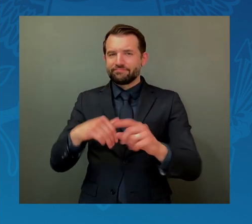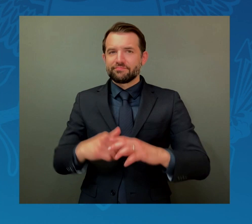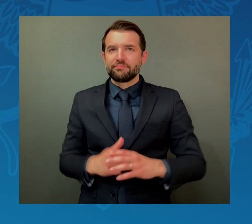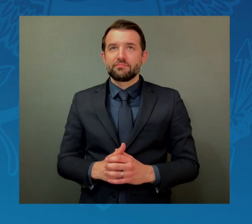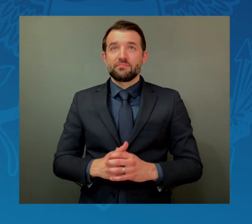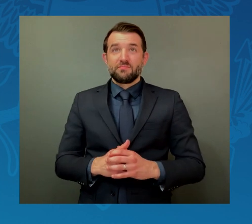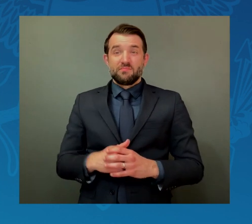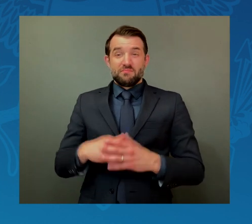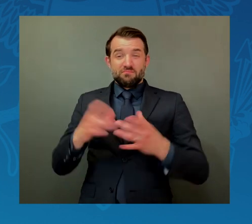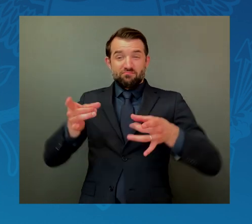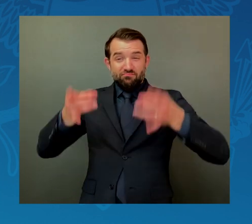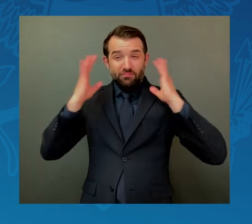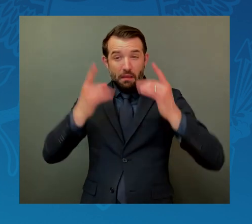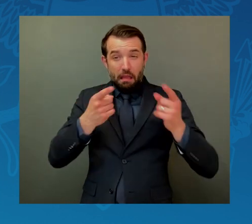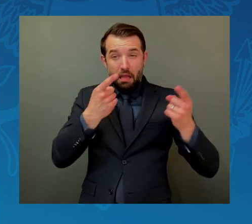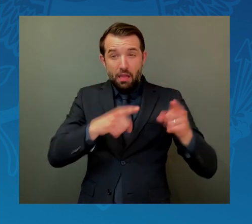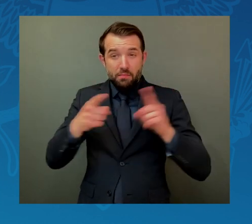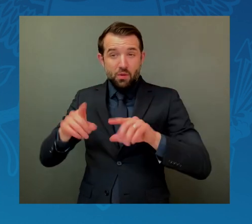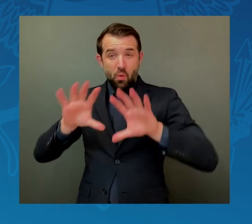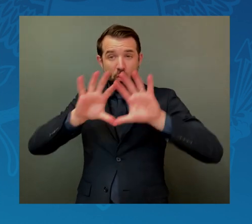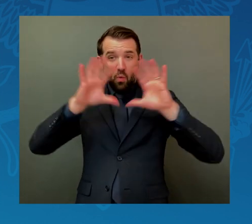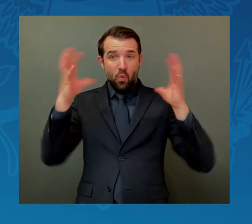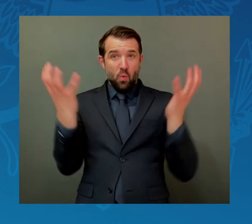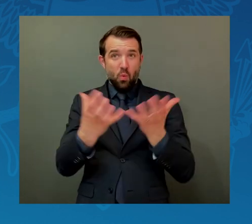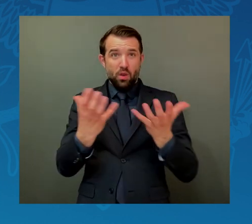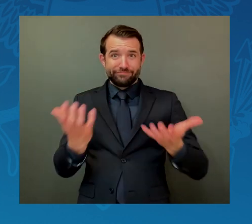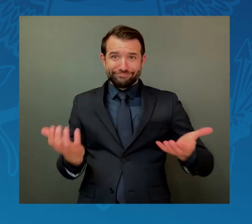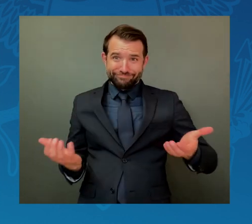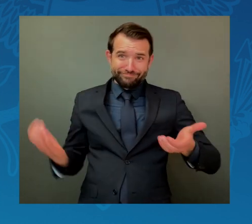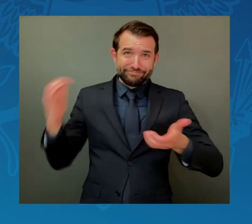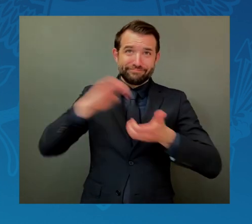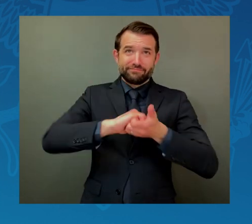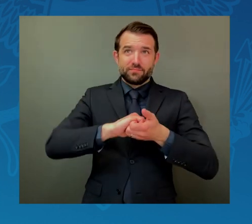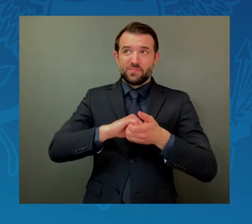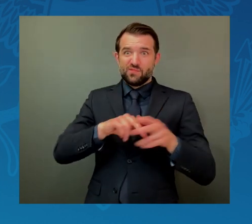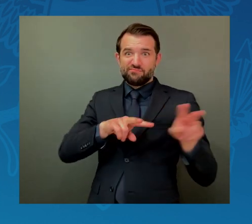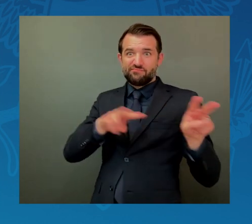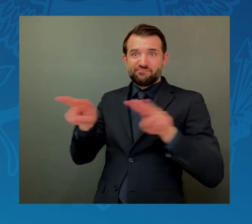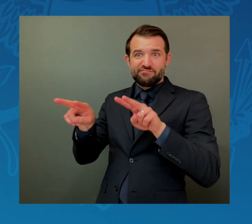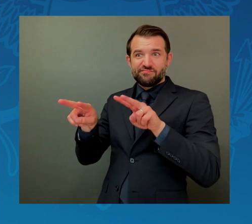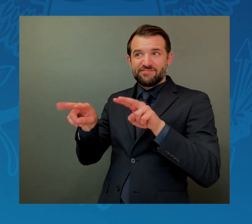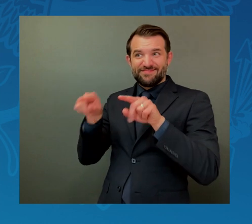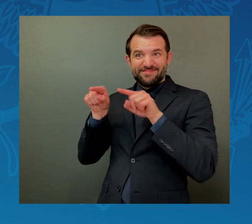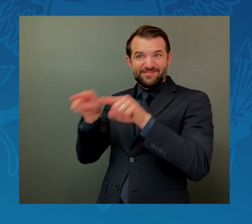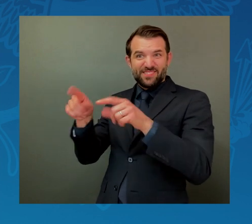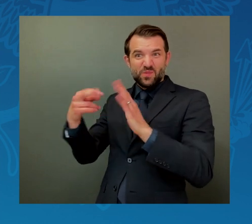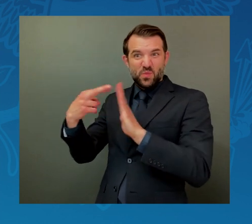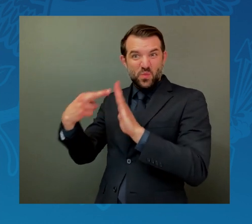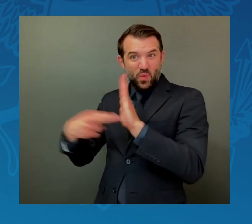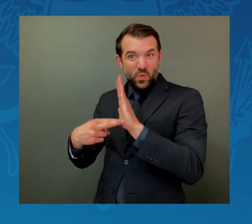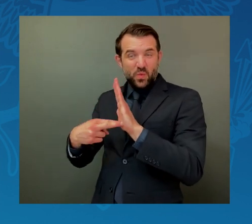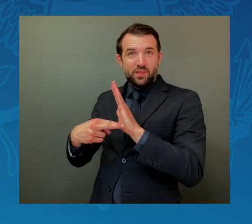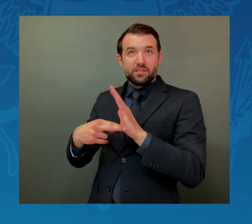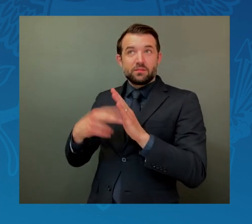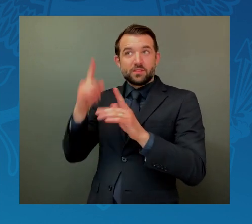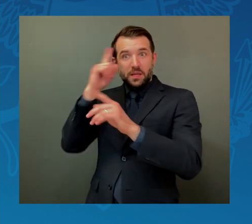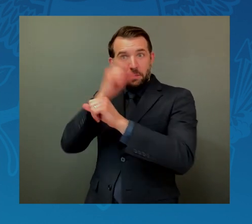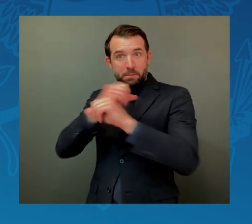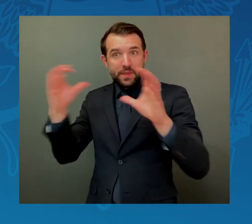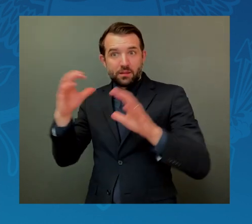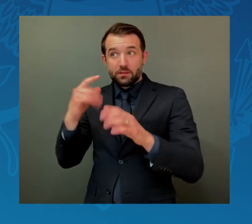to say these roles and these rules and norms must be upheld.